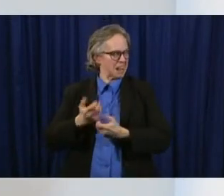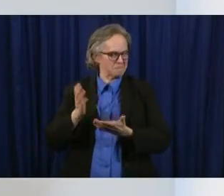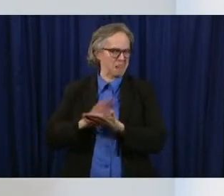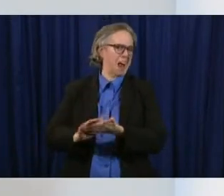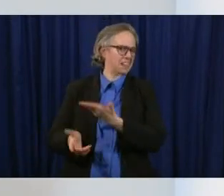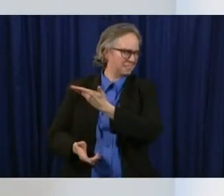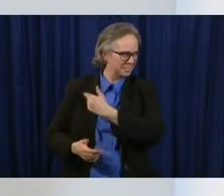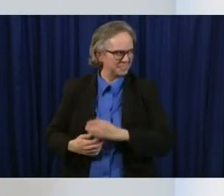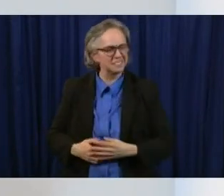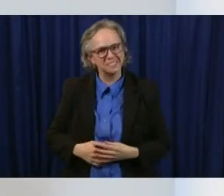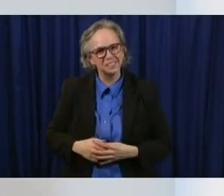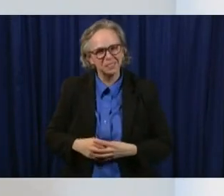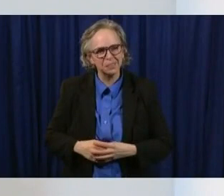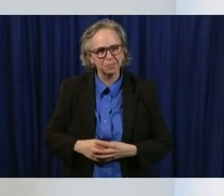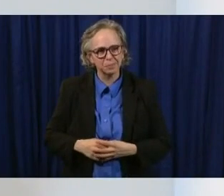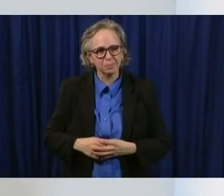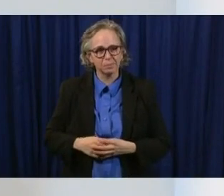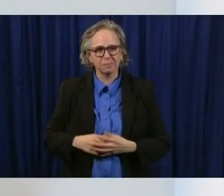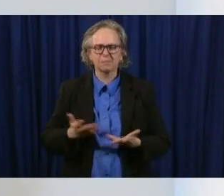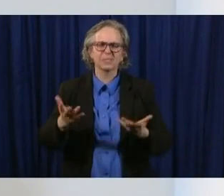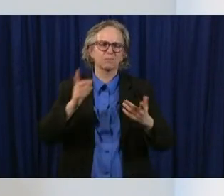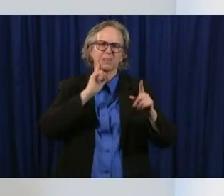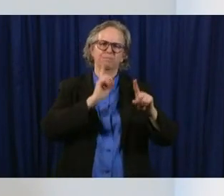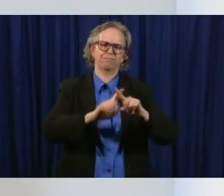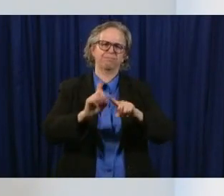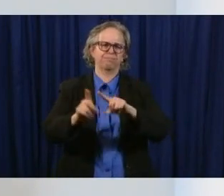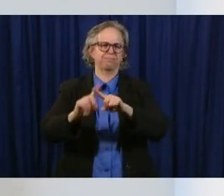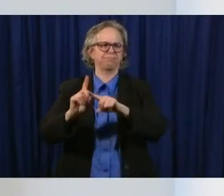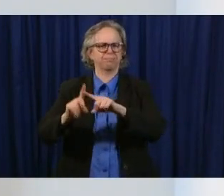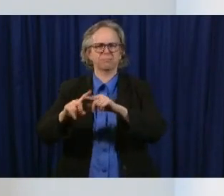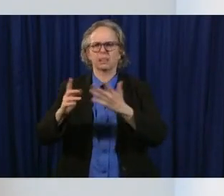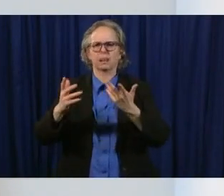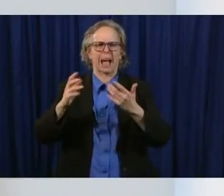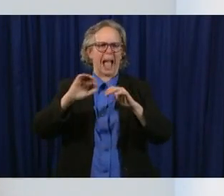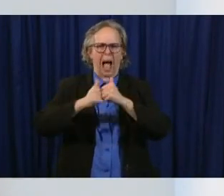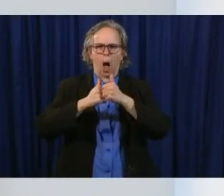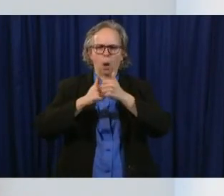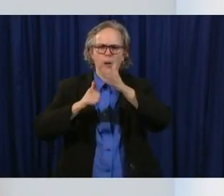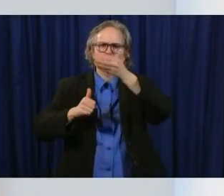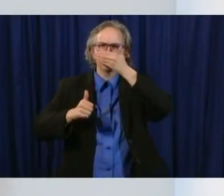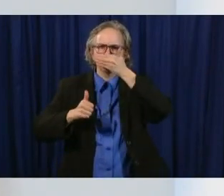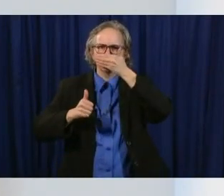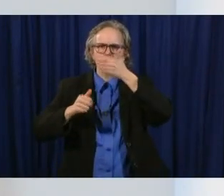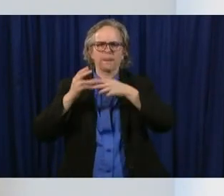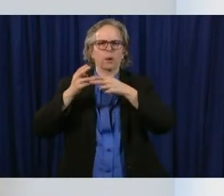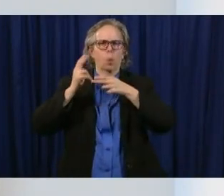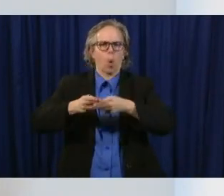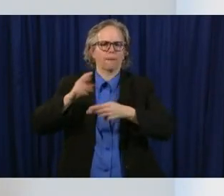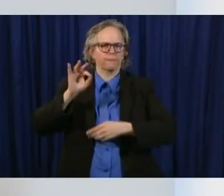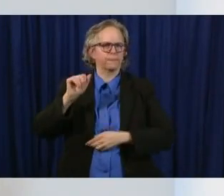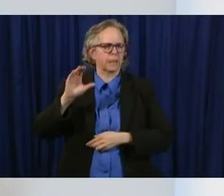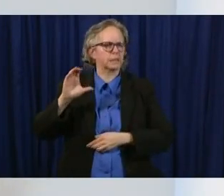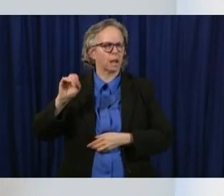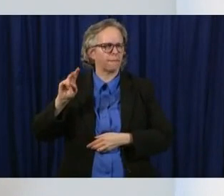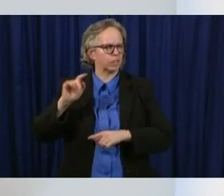you know there are variety of ways you can comply with it uh which is important we will also be and this is an important thing to know because i get a lot